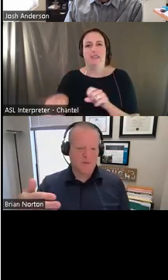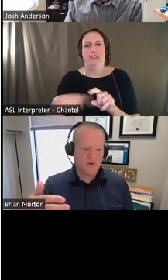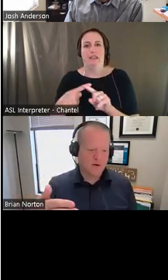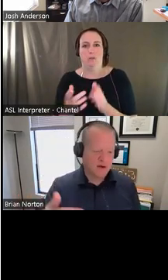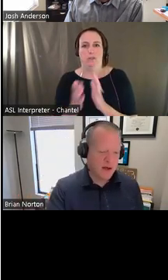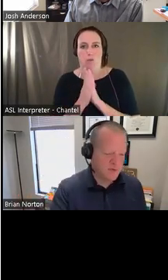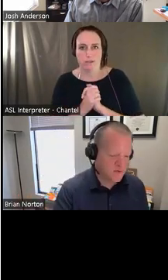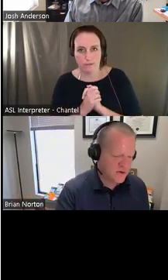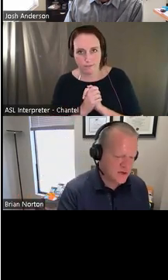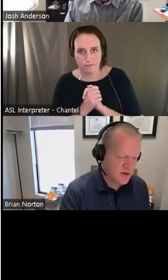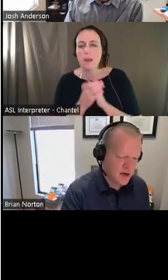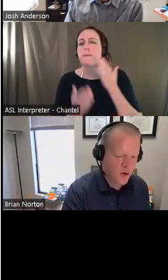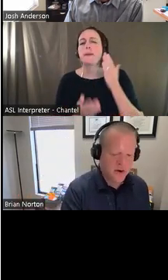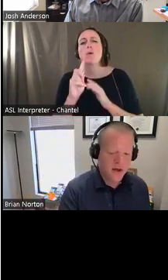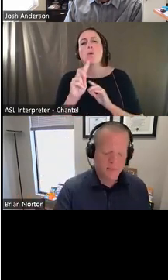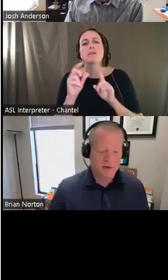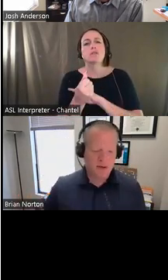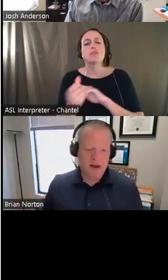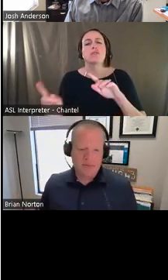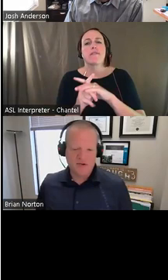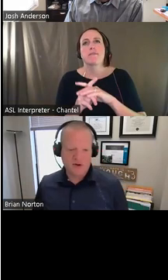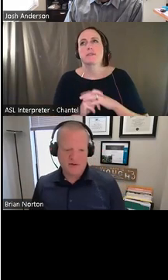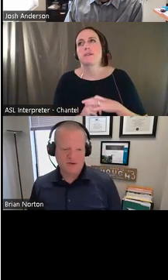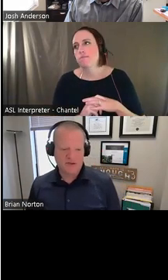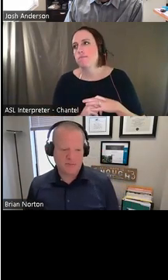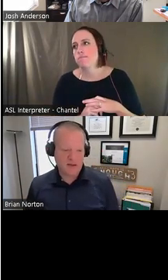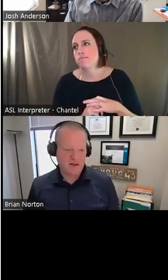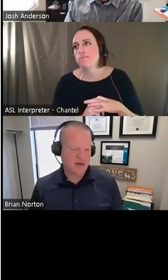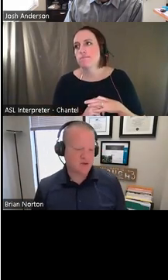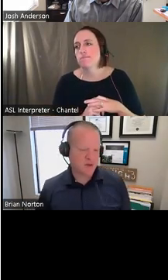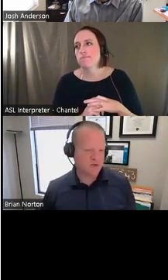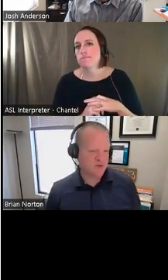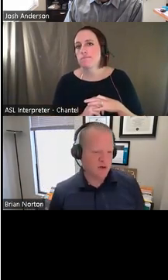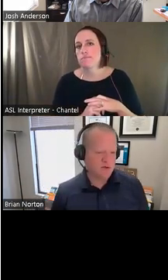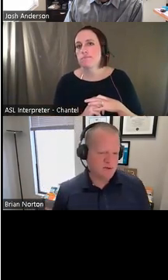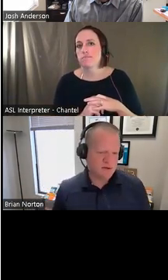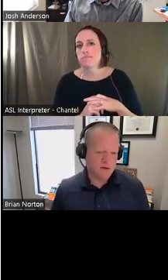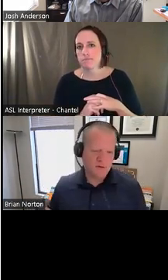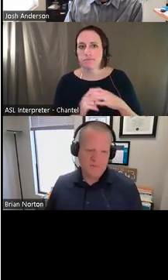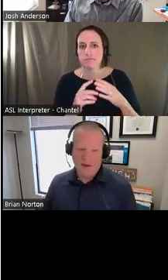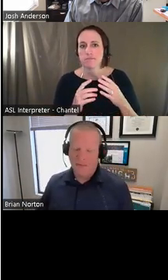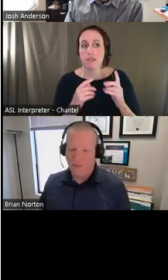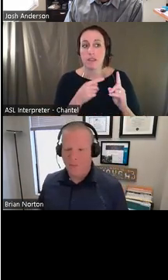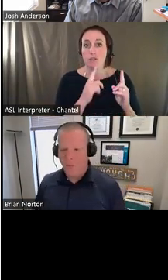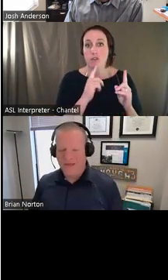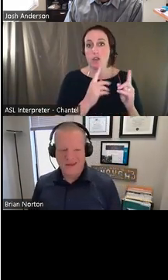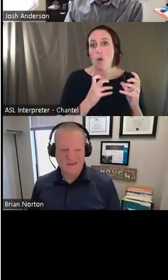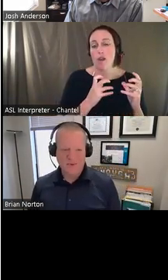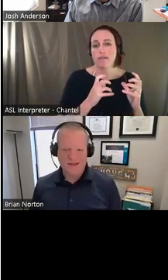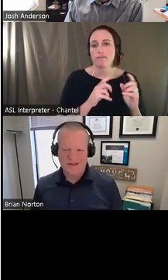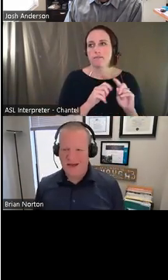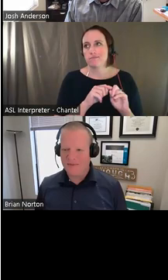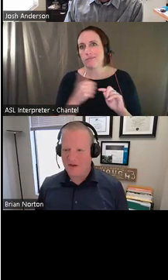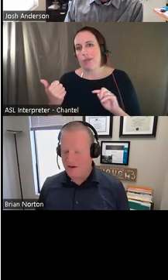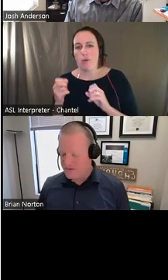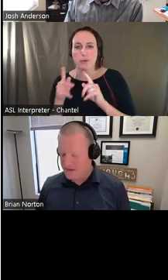up or you're really trying to open up an opportunity for somebody, that's when you do those. And so, um, when is the